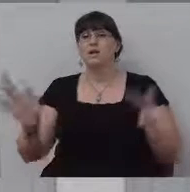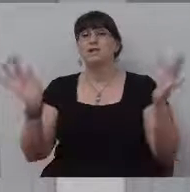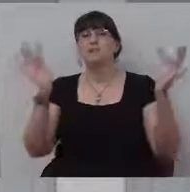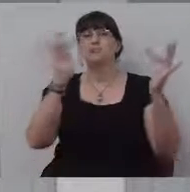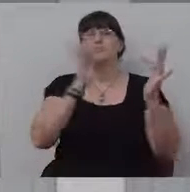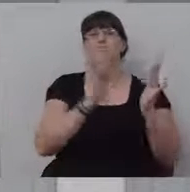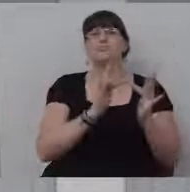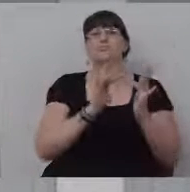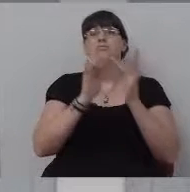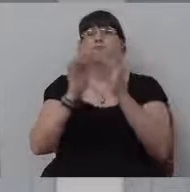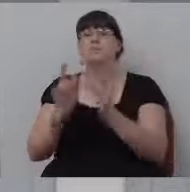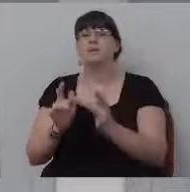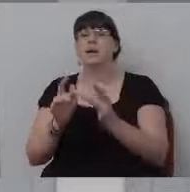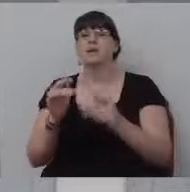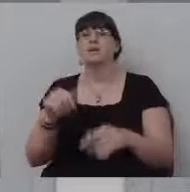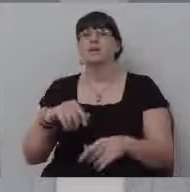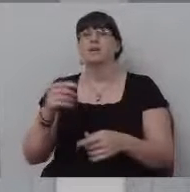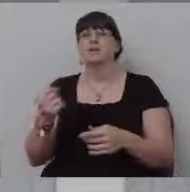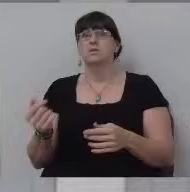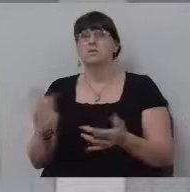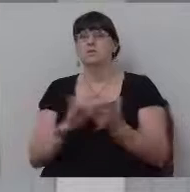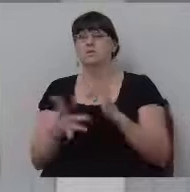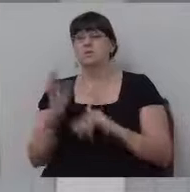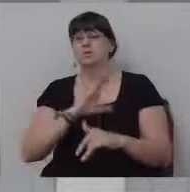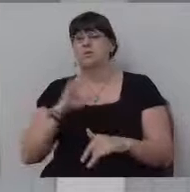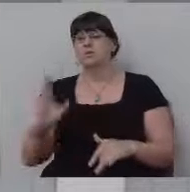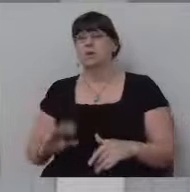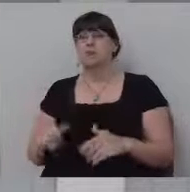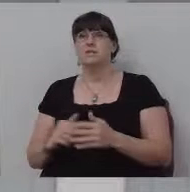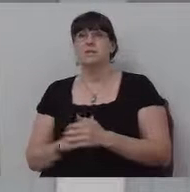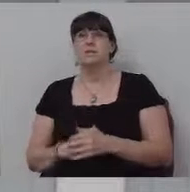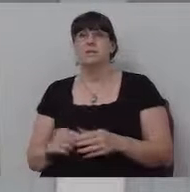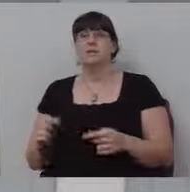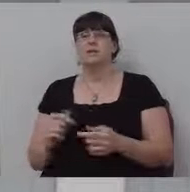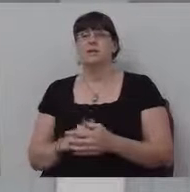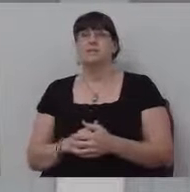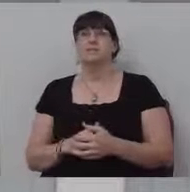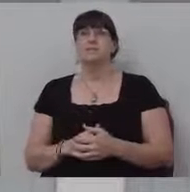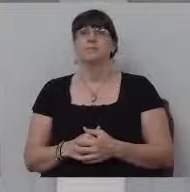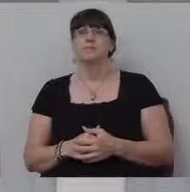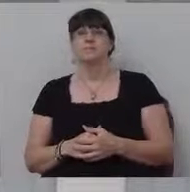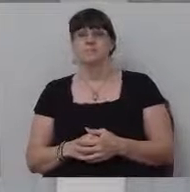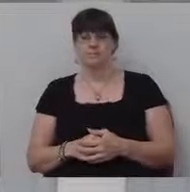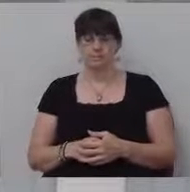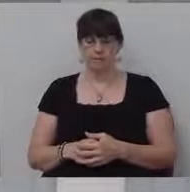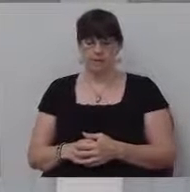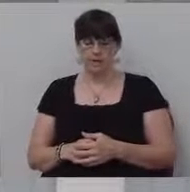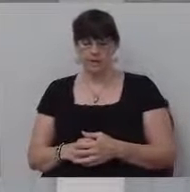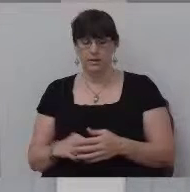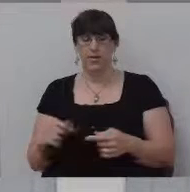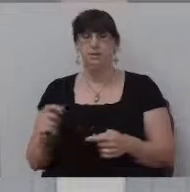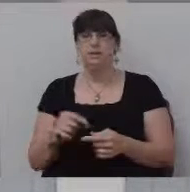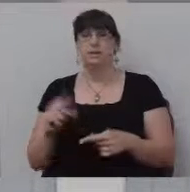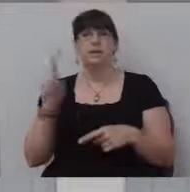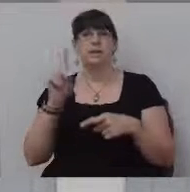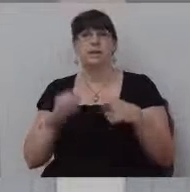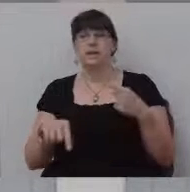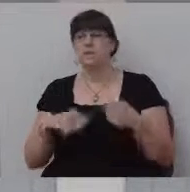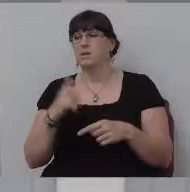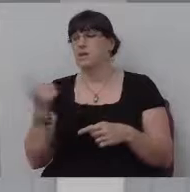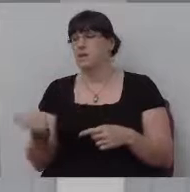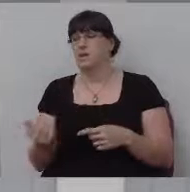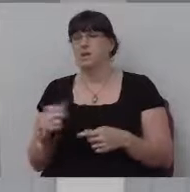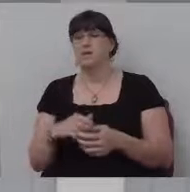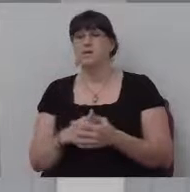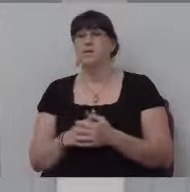promise to build his church to the gates of hell would not prevail against it. cannot possibly exist in any other Christian organization that's in